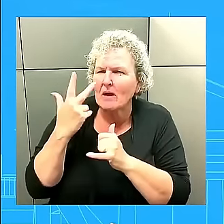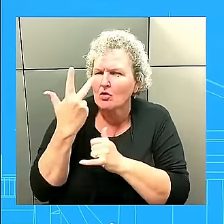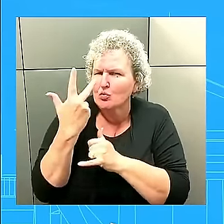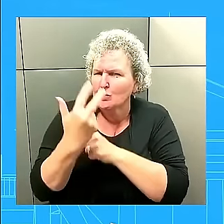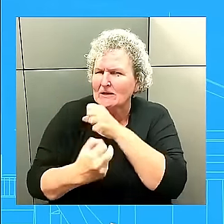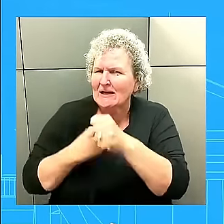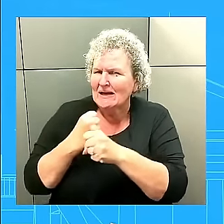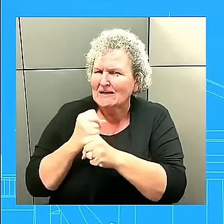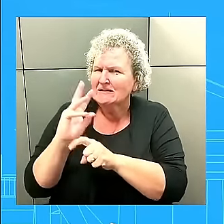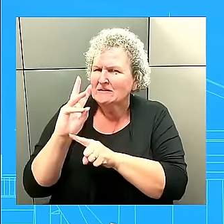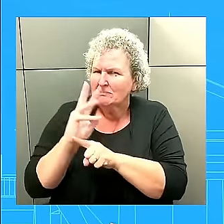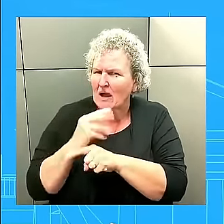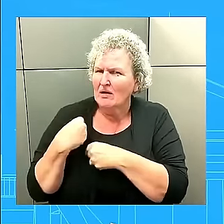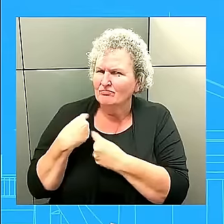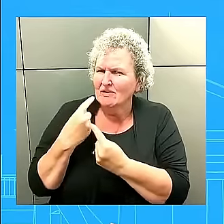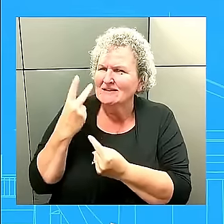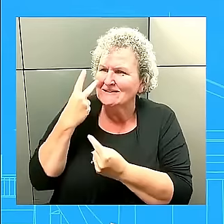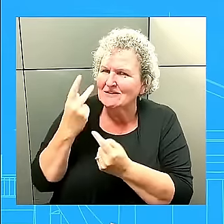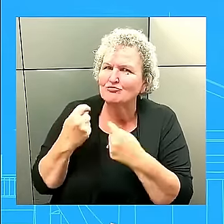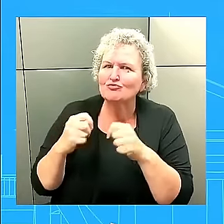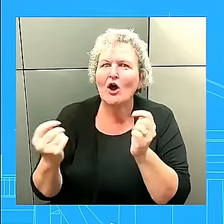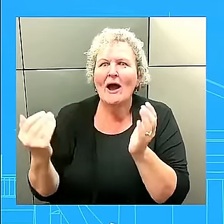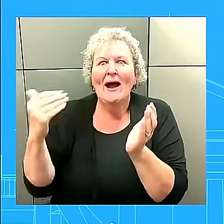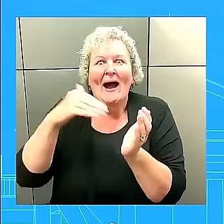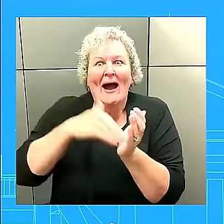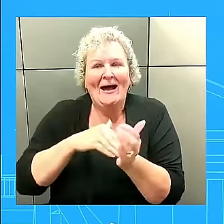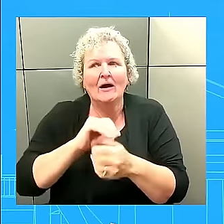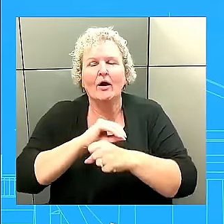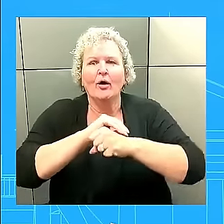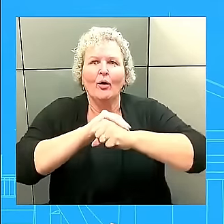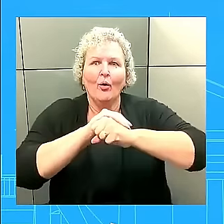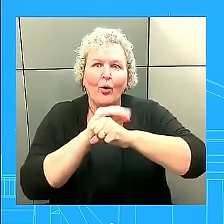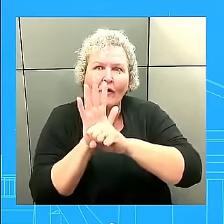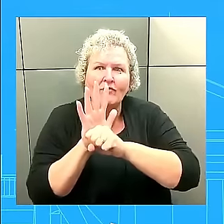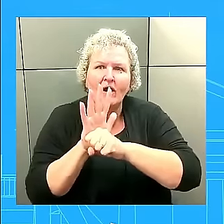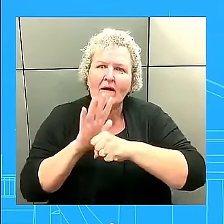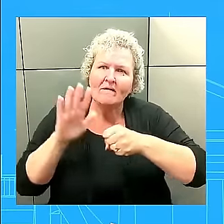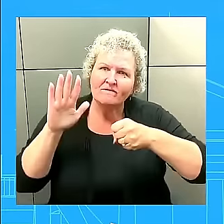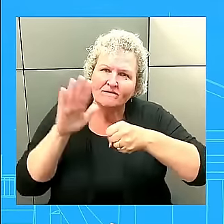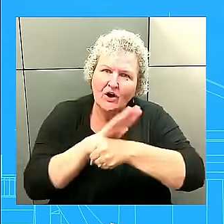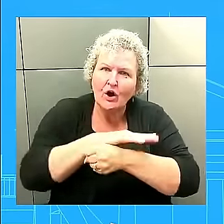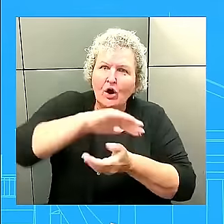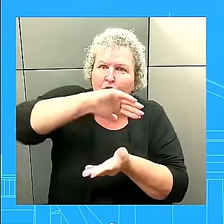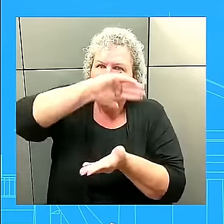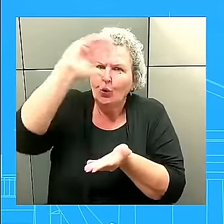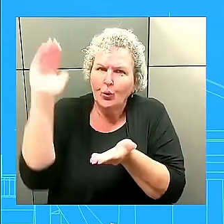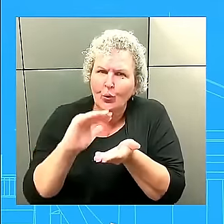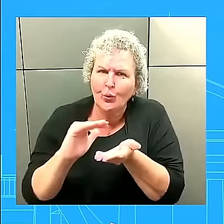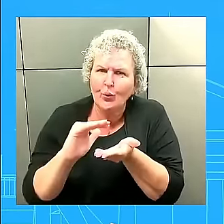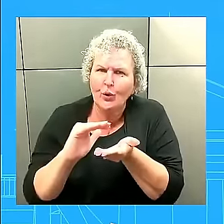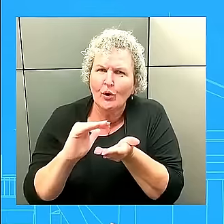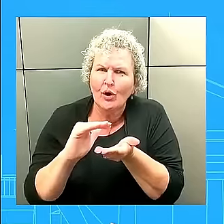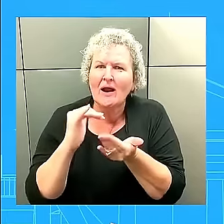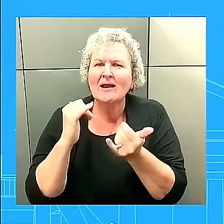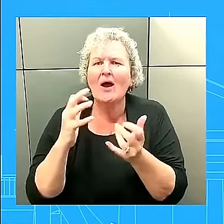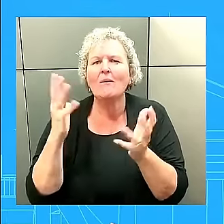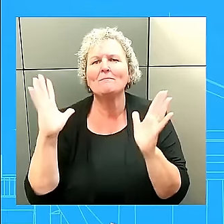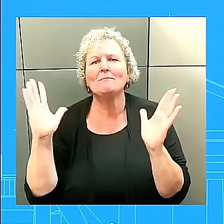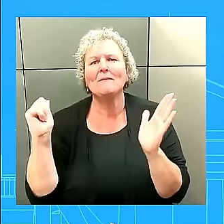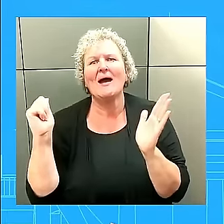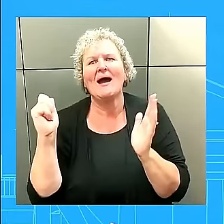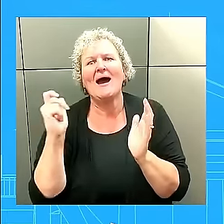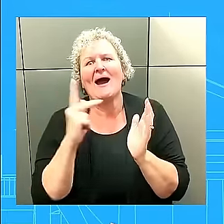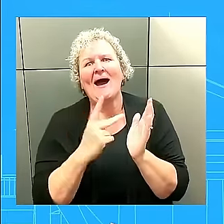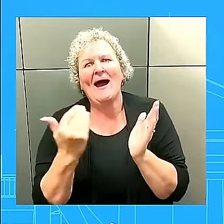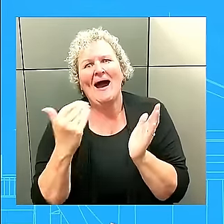beat back COVID and make sure that we all could come together in this room again without masks and make sure that it was a strategy to deal with this pandemic,